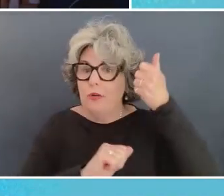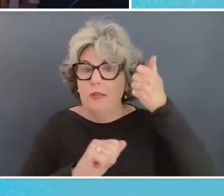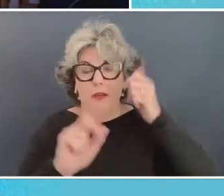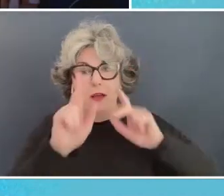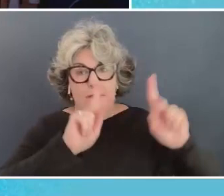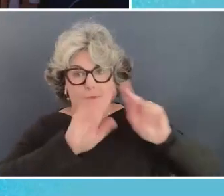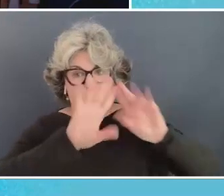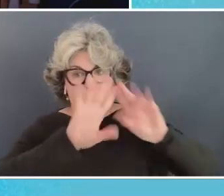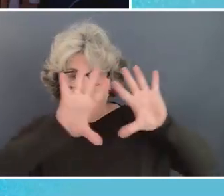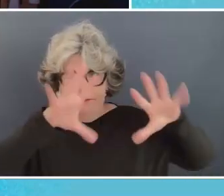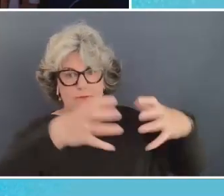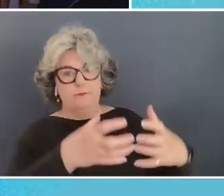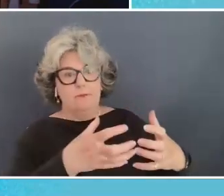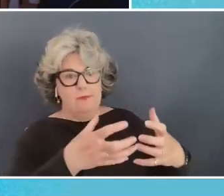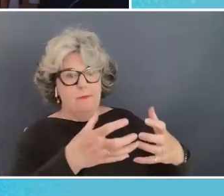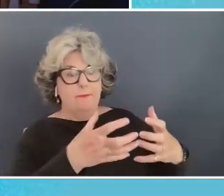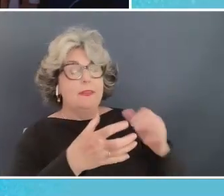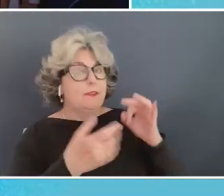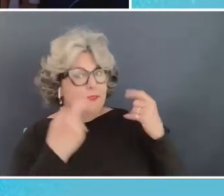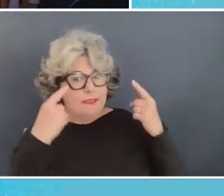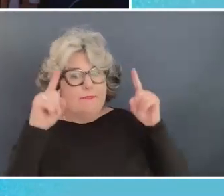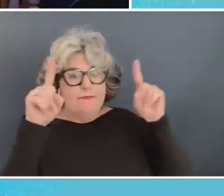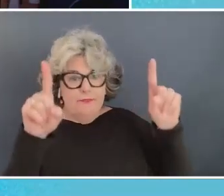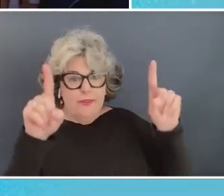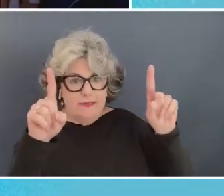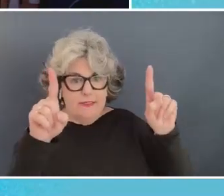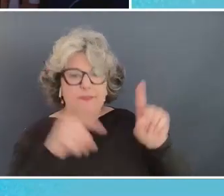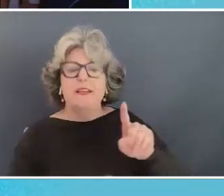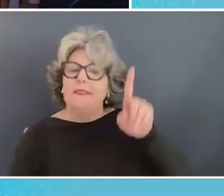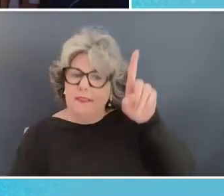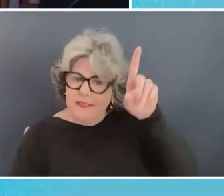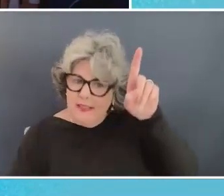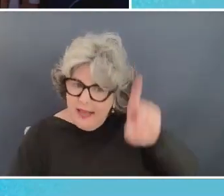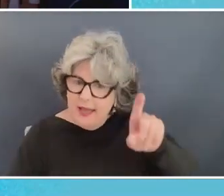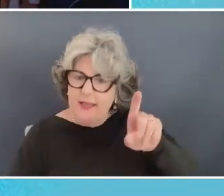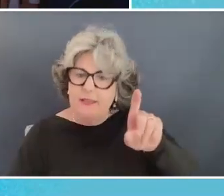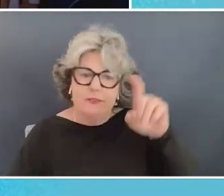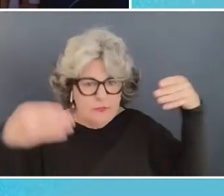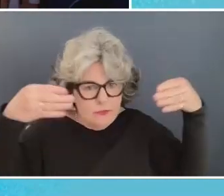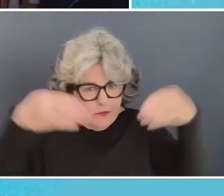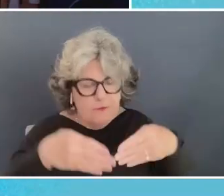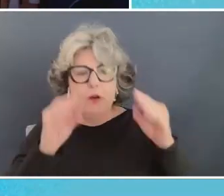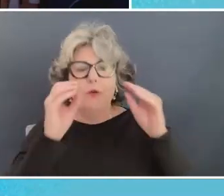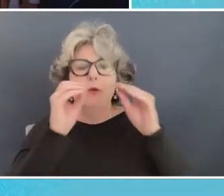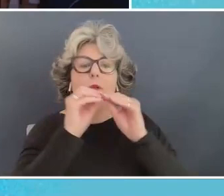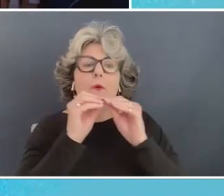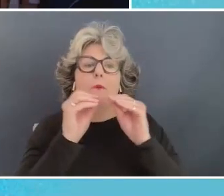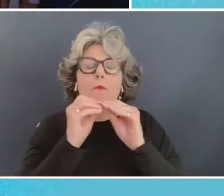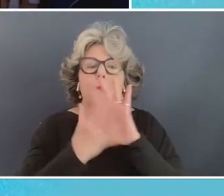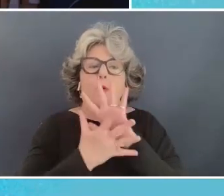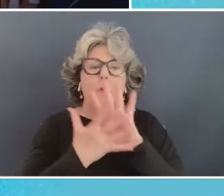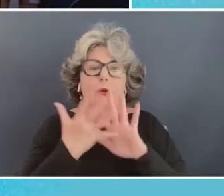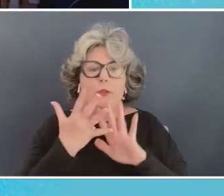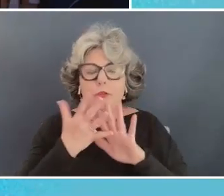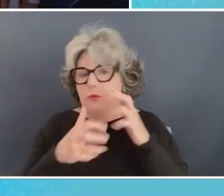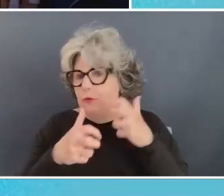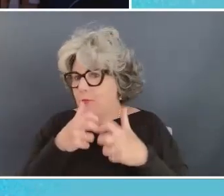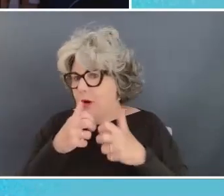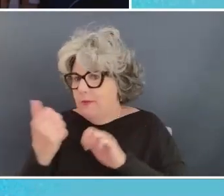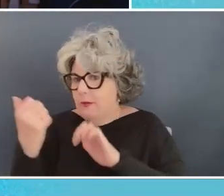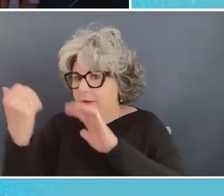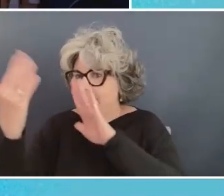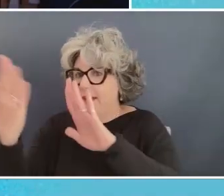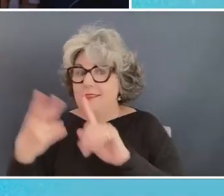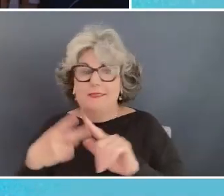people and it is effective then it has to devote far more uh to the to these problems and if it